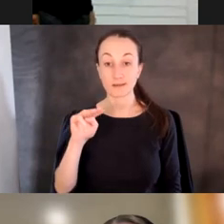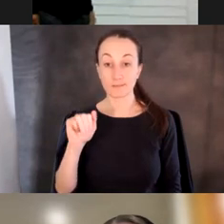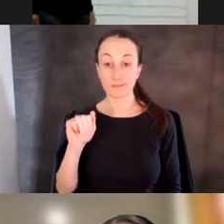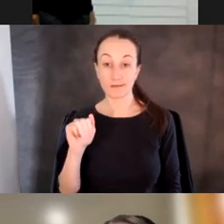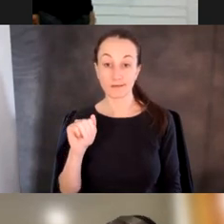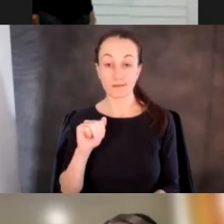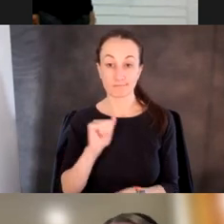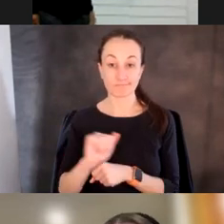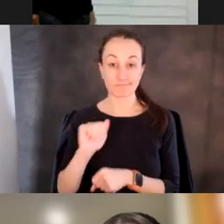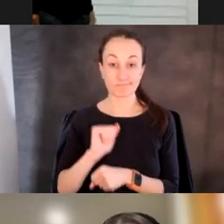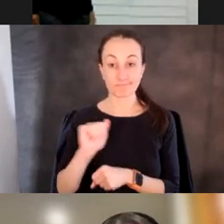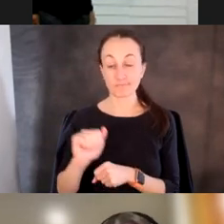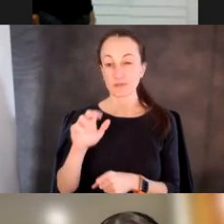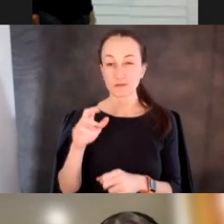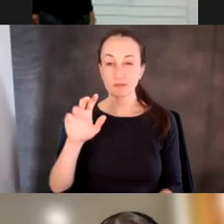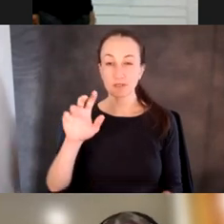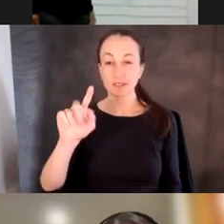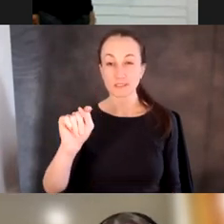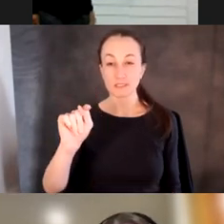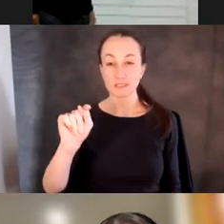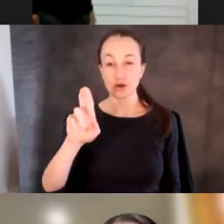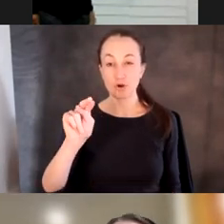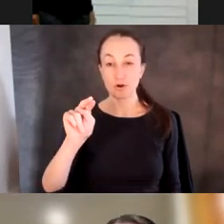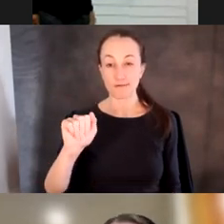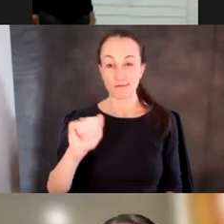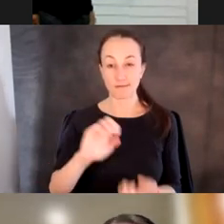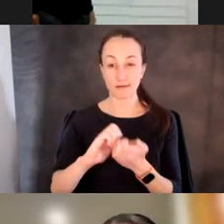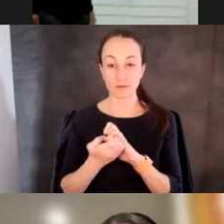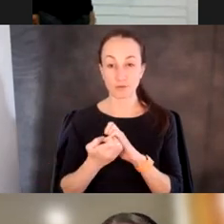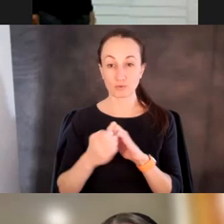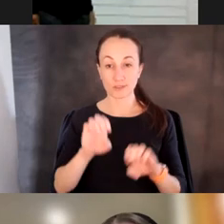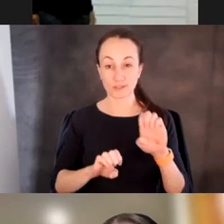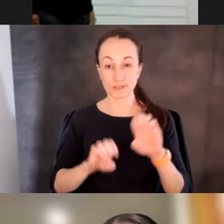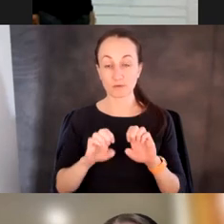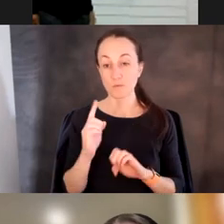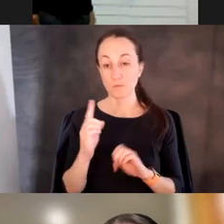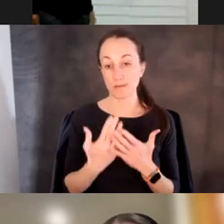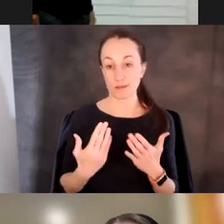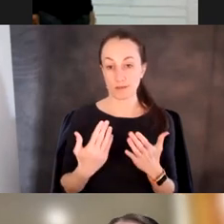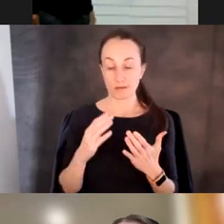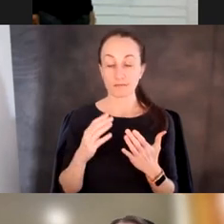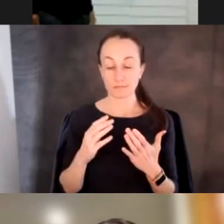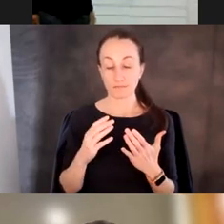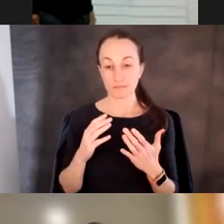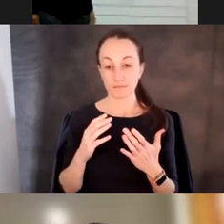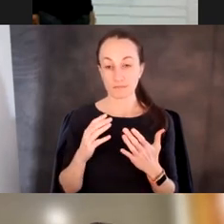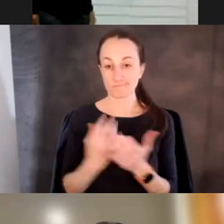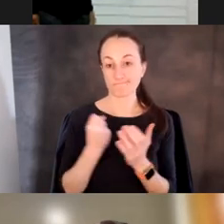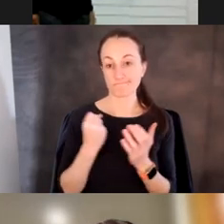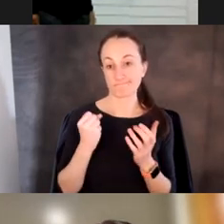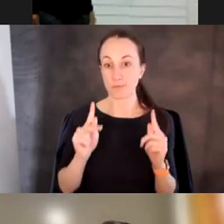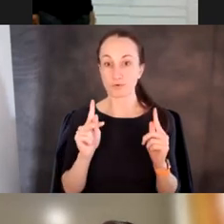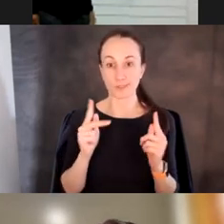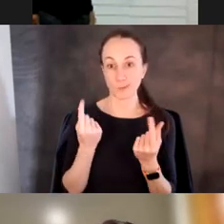these, doing these tRNA evolution experiments, um, one of the things that we, we took the opportunity to do was we, we tried